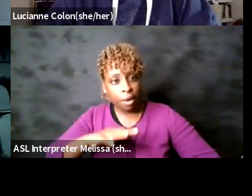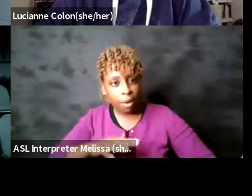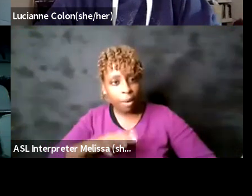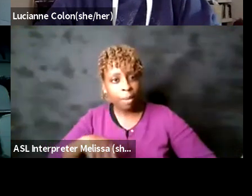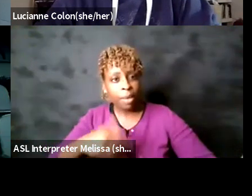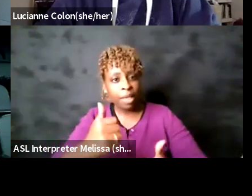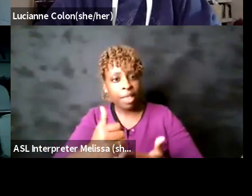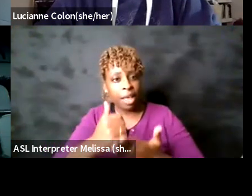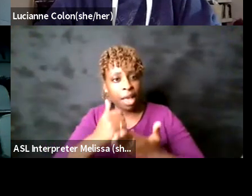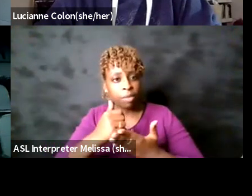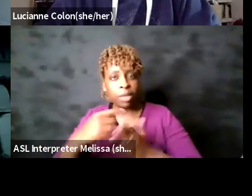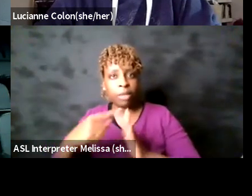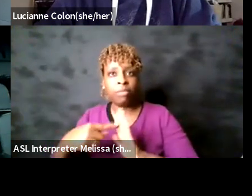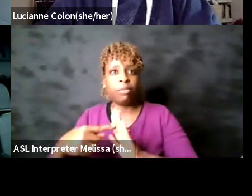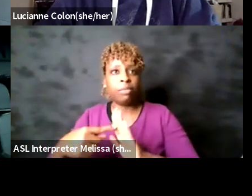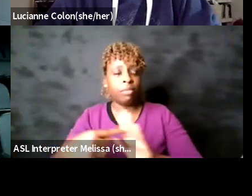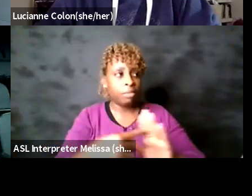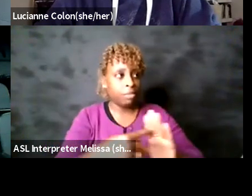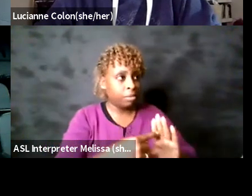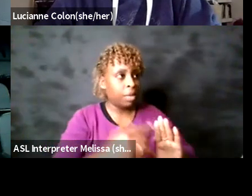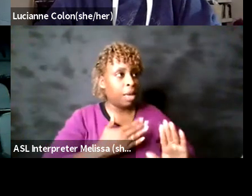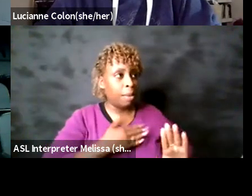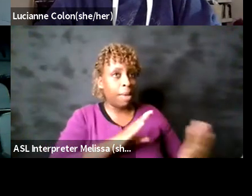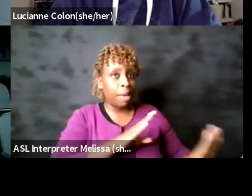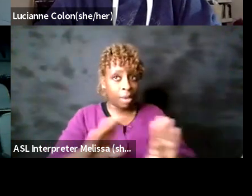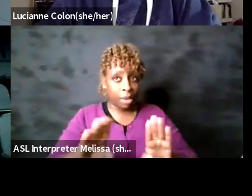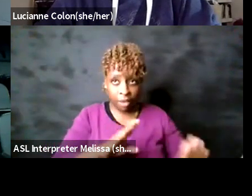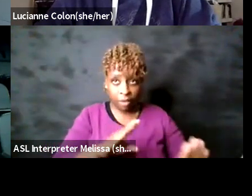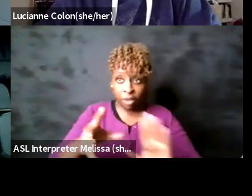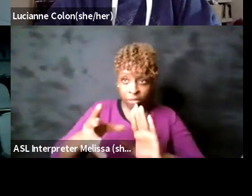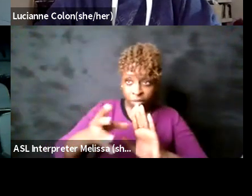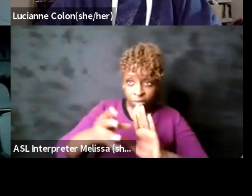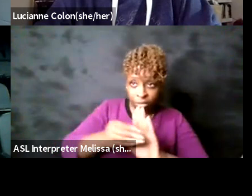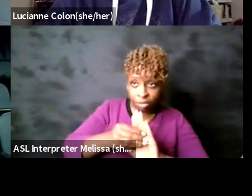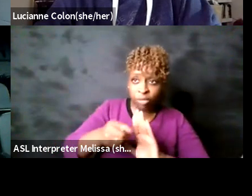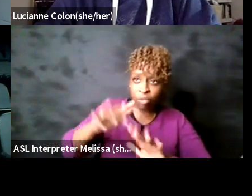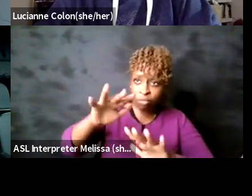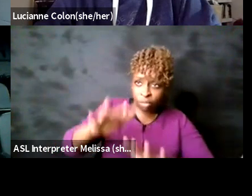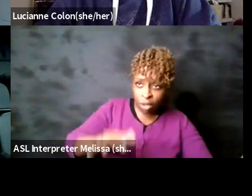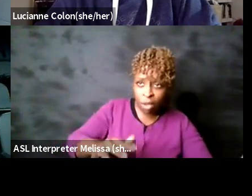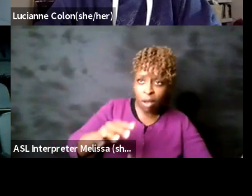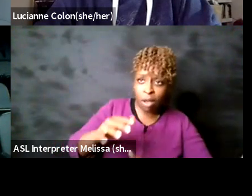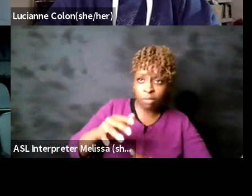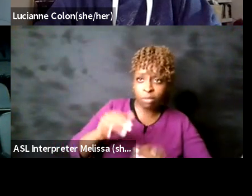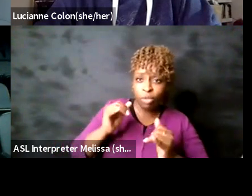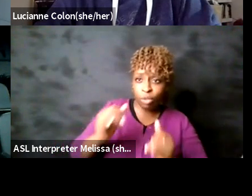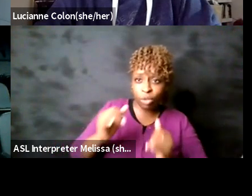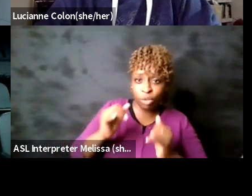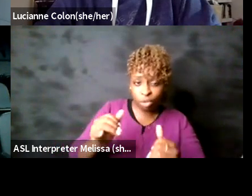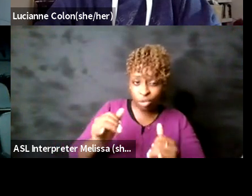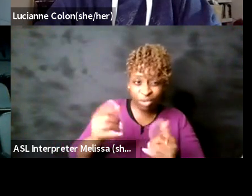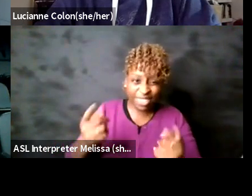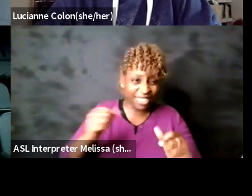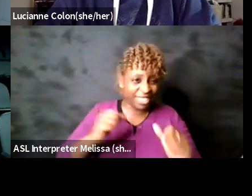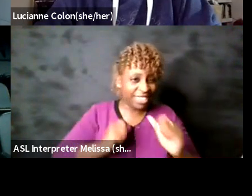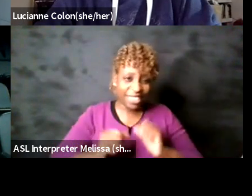model the behavior for the patron to be calm and it's just theater it's not brain surgery we're